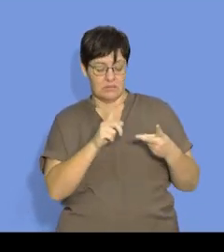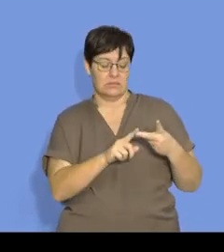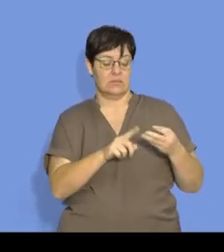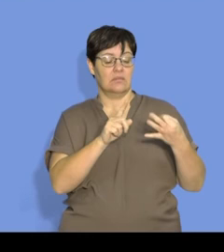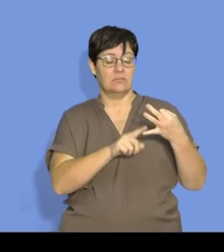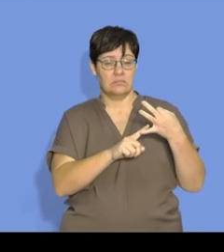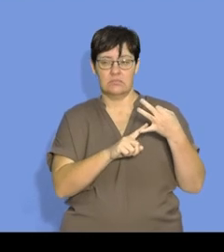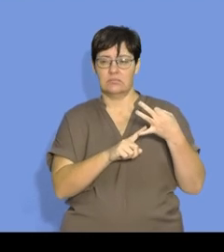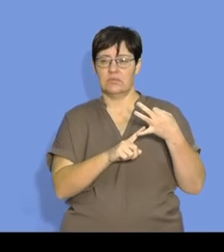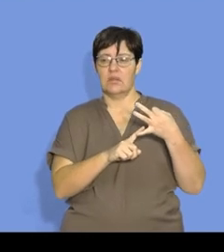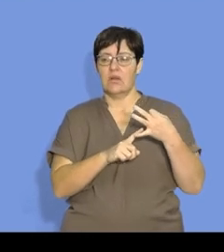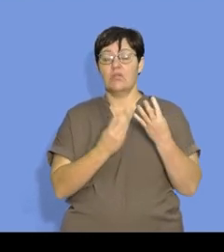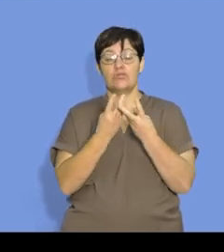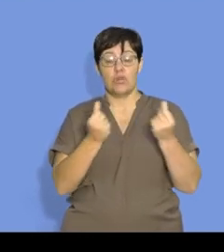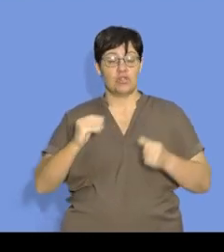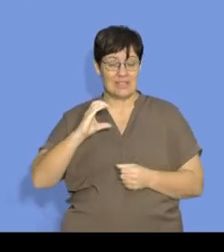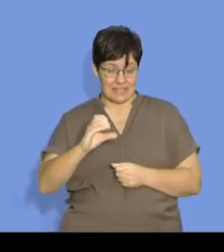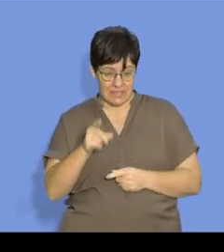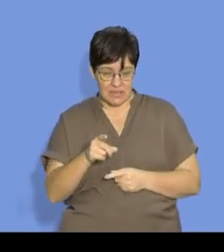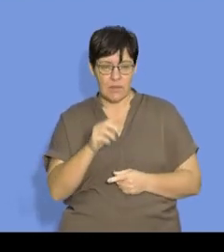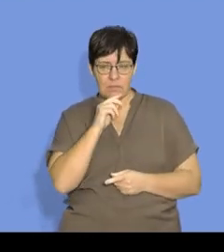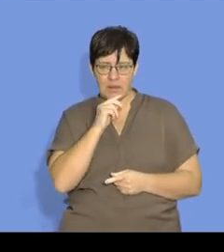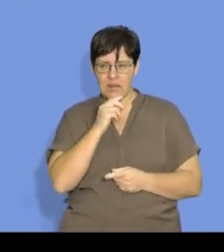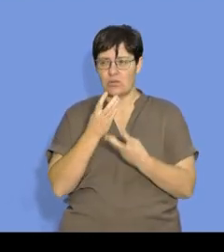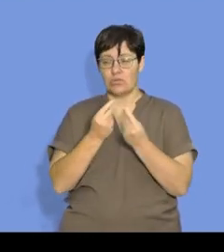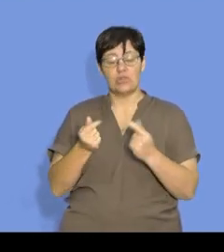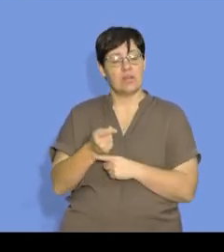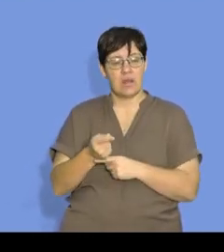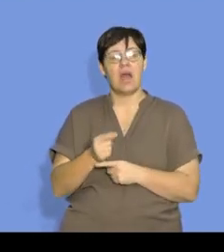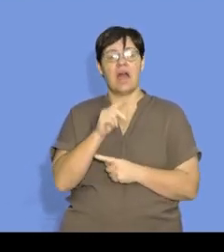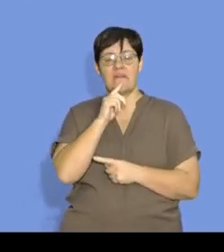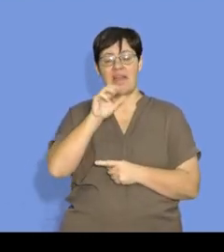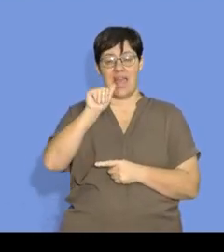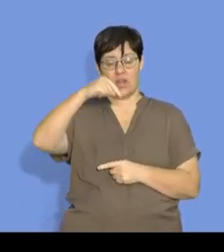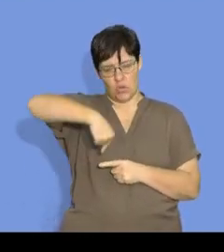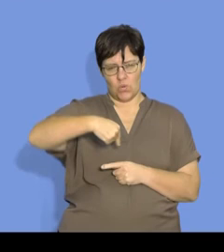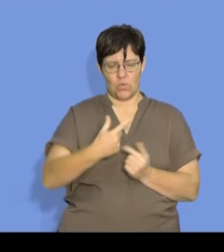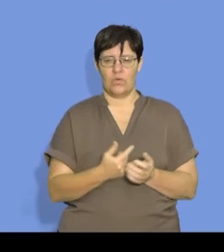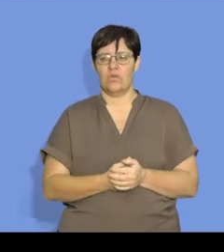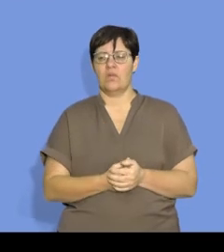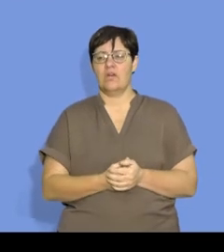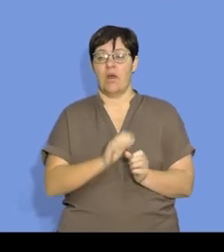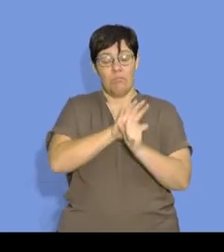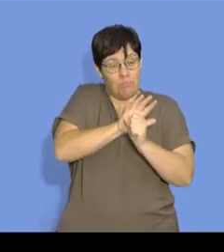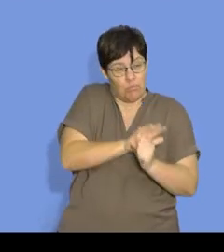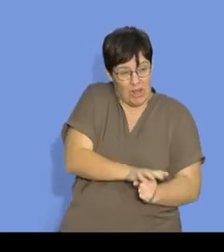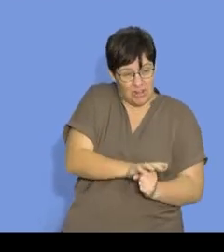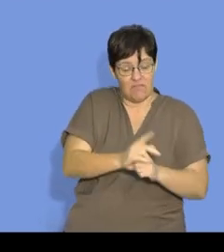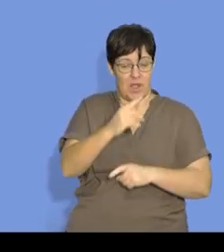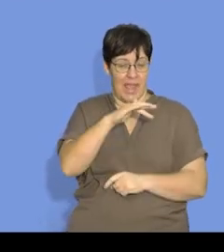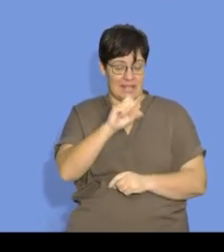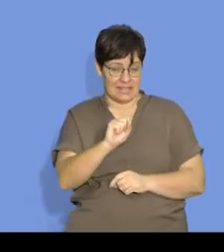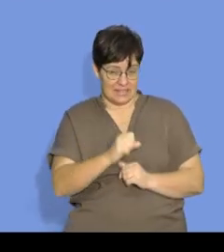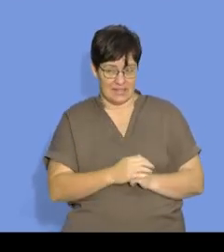the concentration of solutions, meaning in solution where we use AQ, the pressure when we have gases,